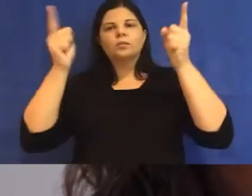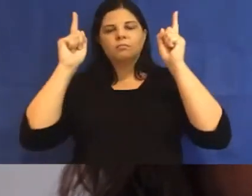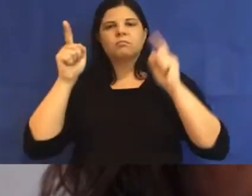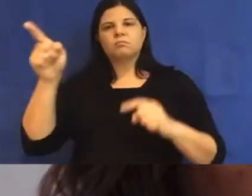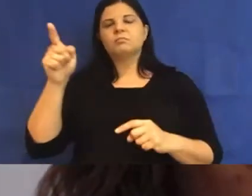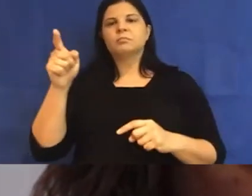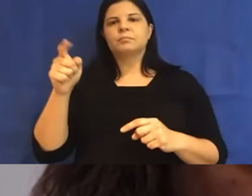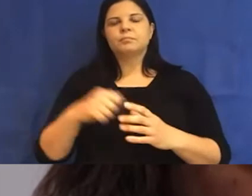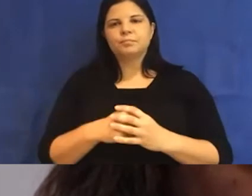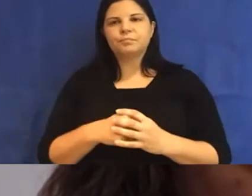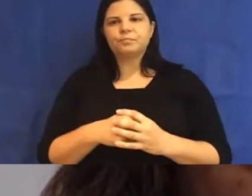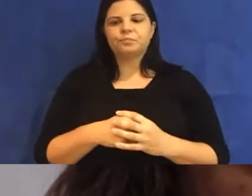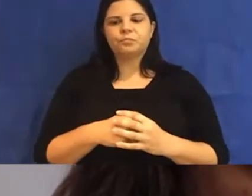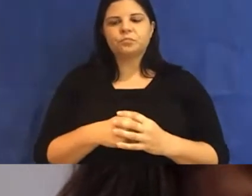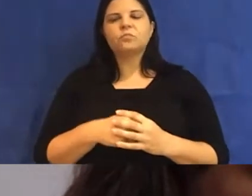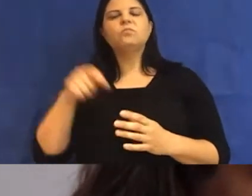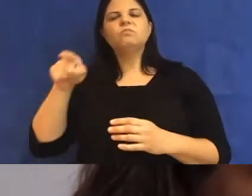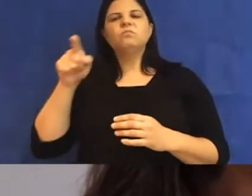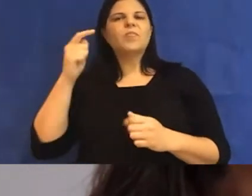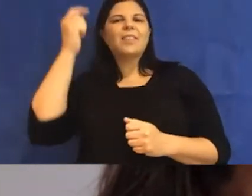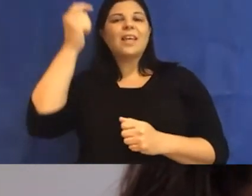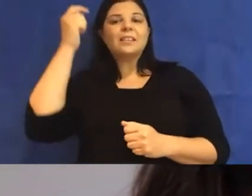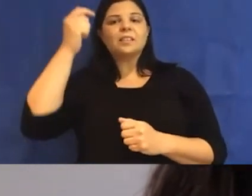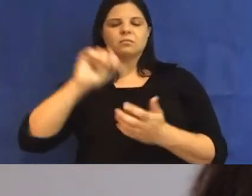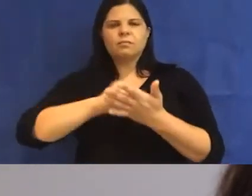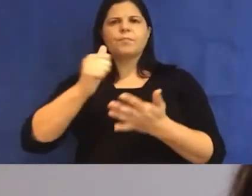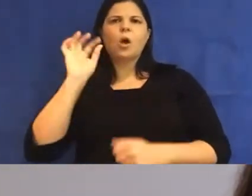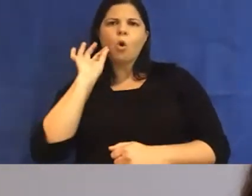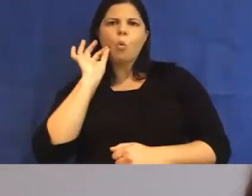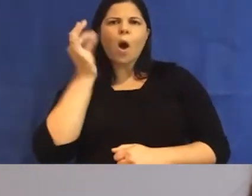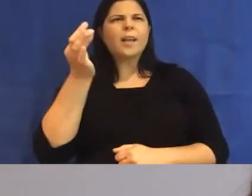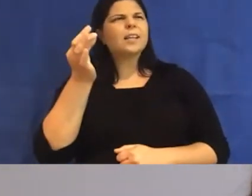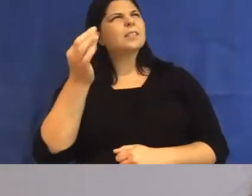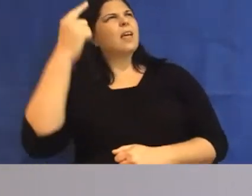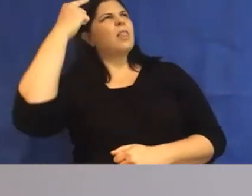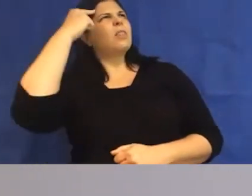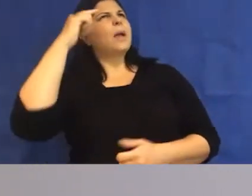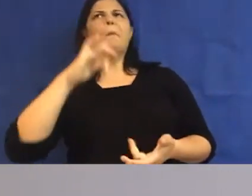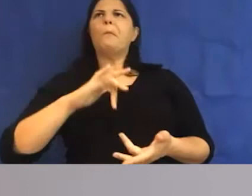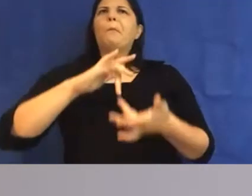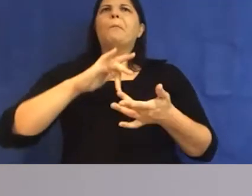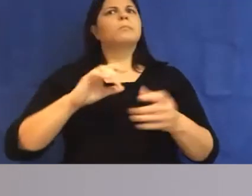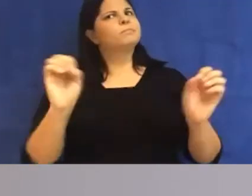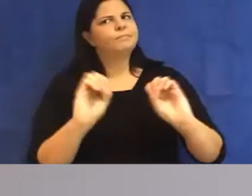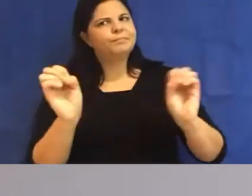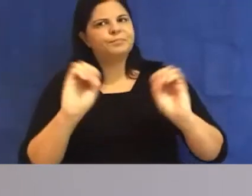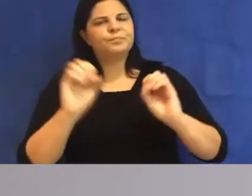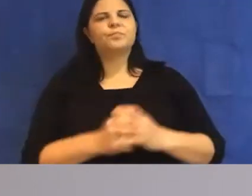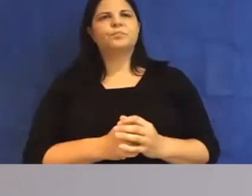Her PhD thesis titled Whiteness in the Myth of Innocence, Tracing a Textual Entanglement,